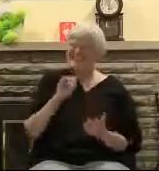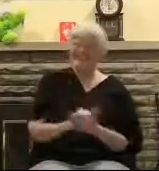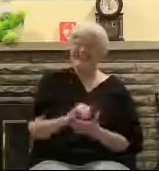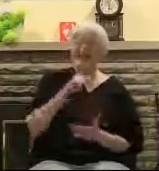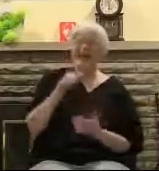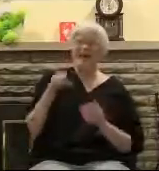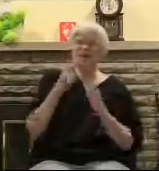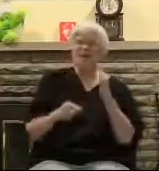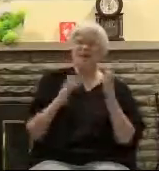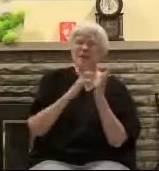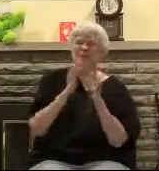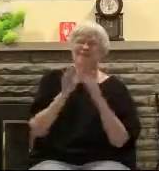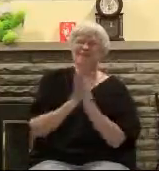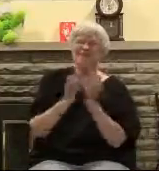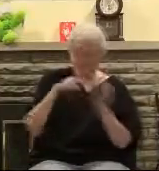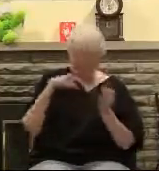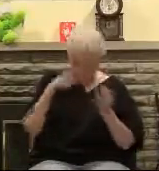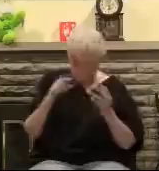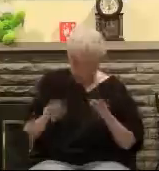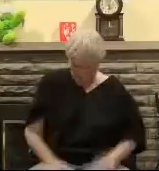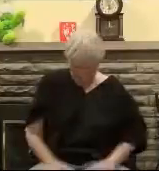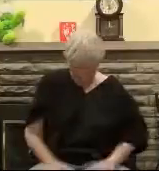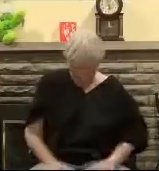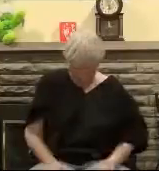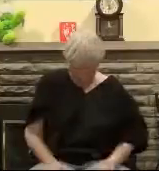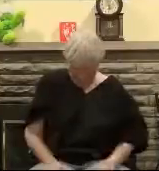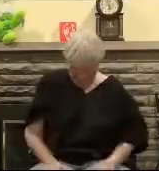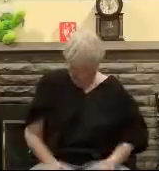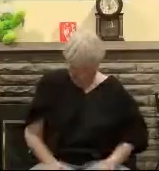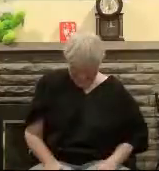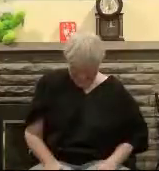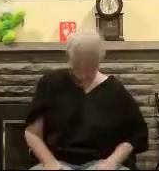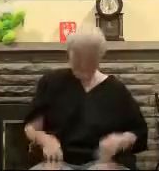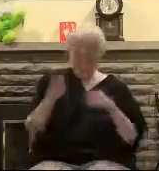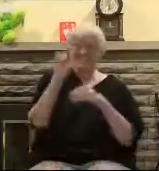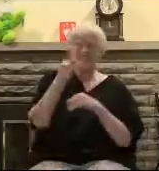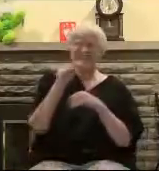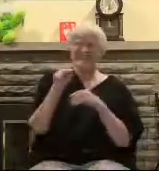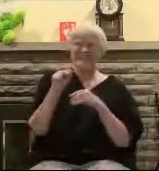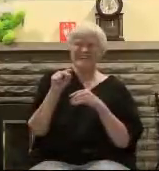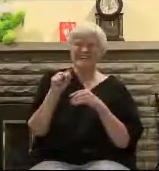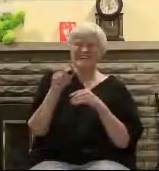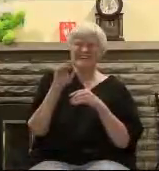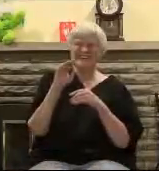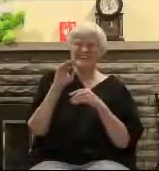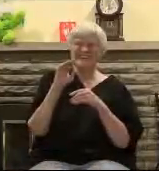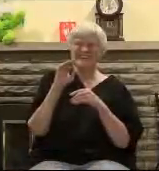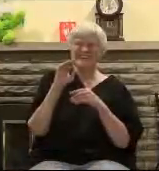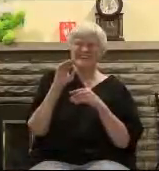That's not in the Bible but people say You know the Bible says cleanliness is next to godliness No it doesn't say that actually